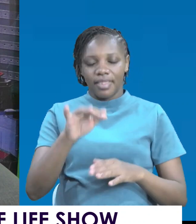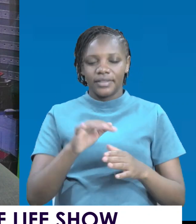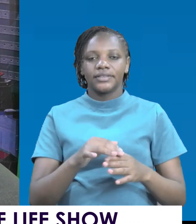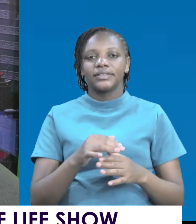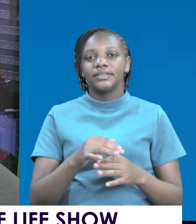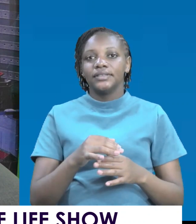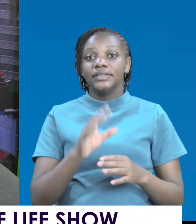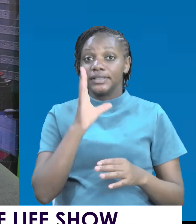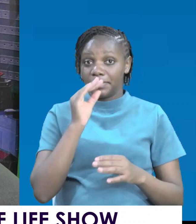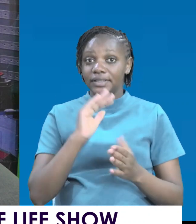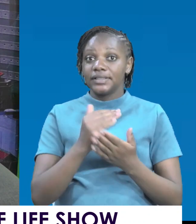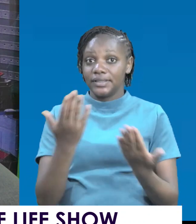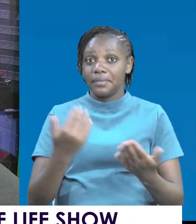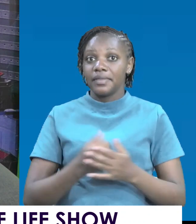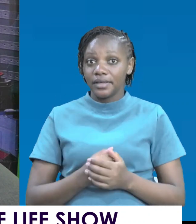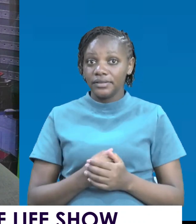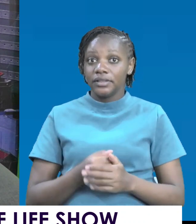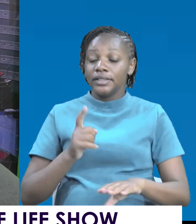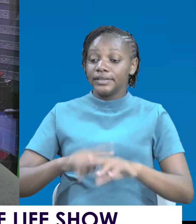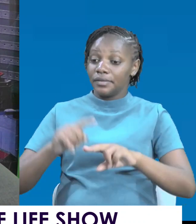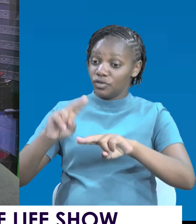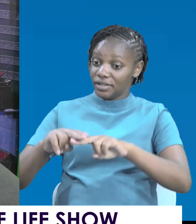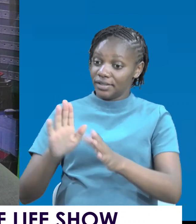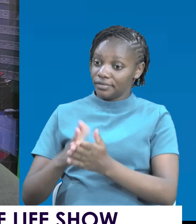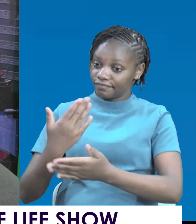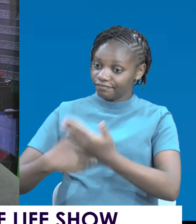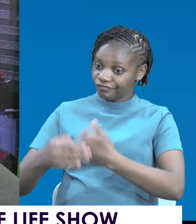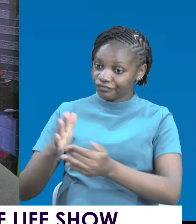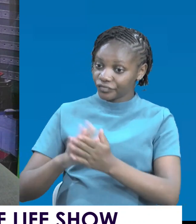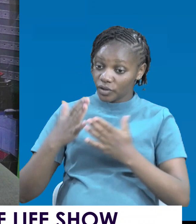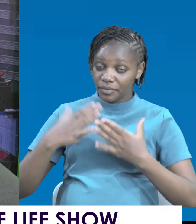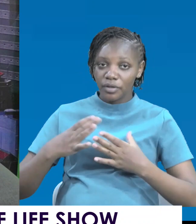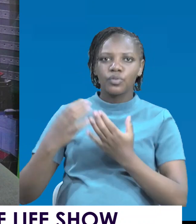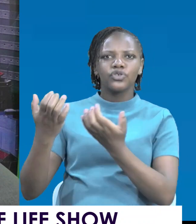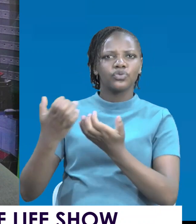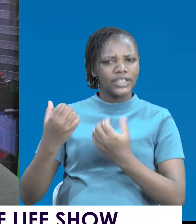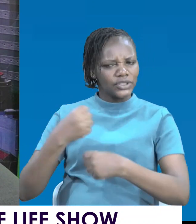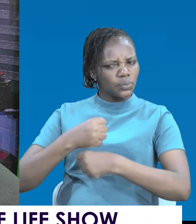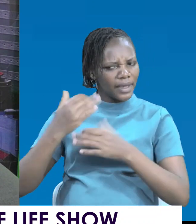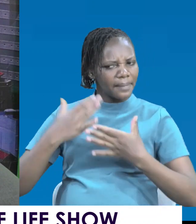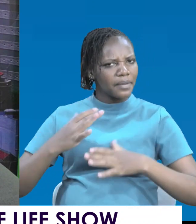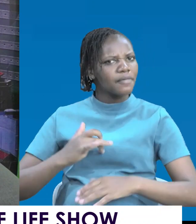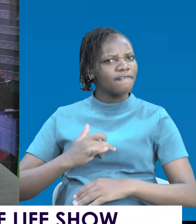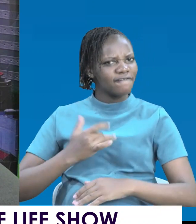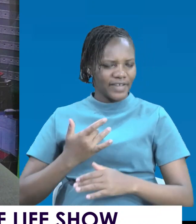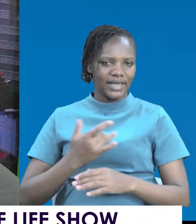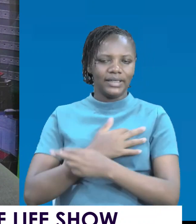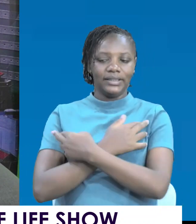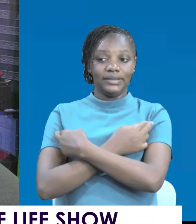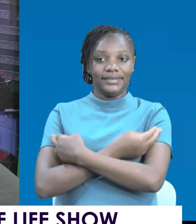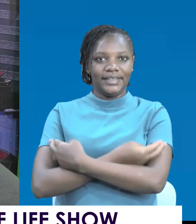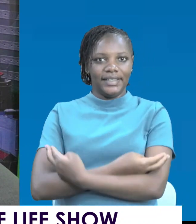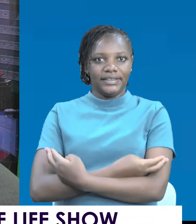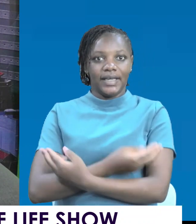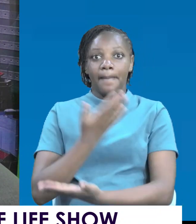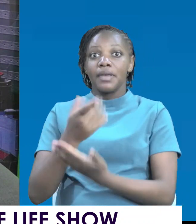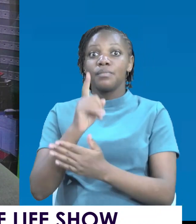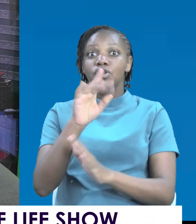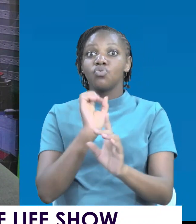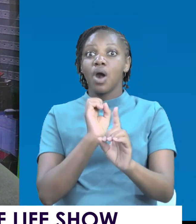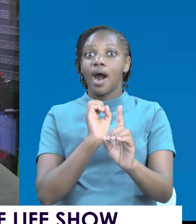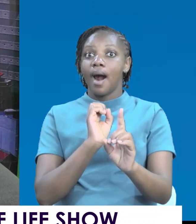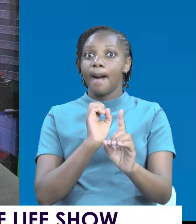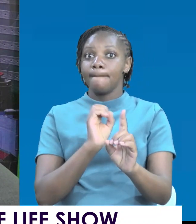something that when you sit and talk to people, you need to make them free, easy. Maybe you are a mentor, a